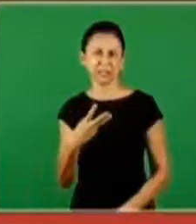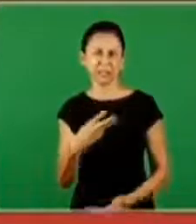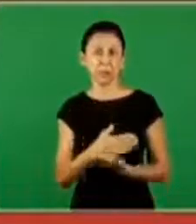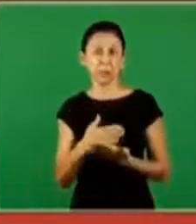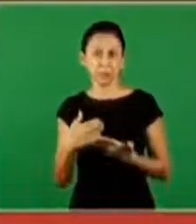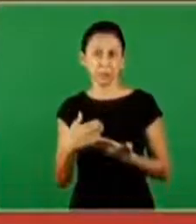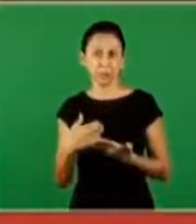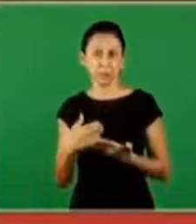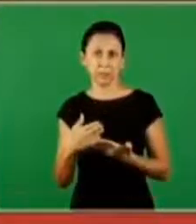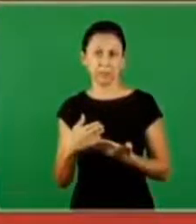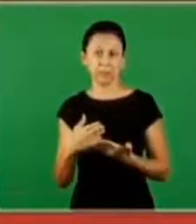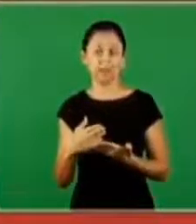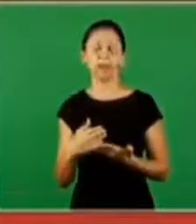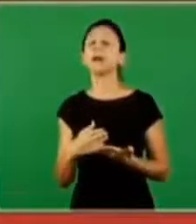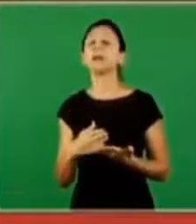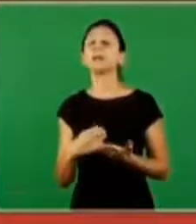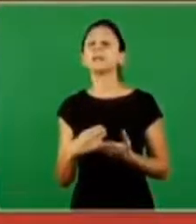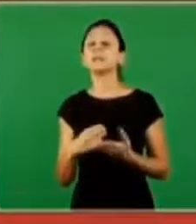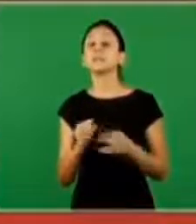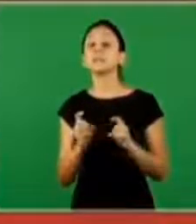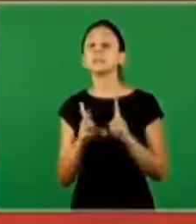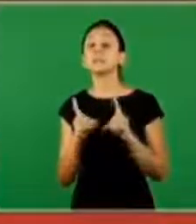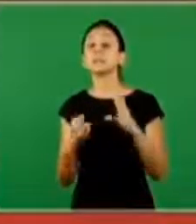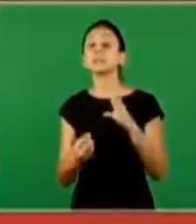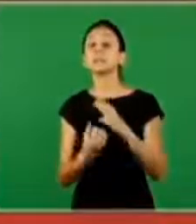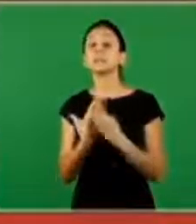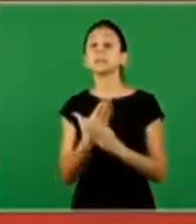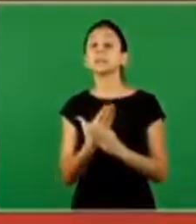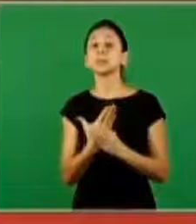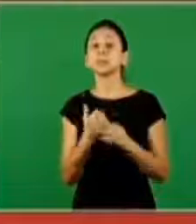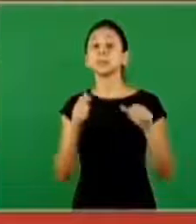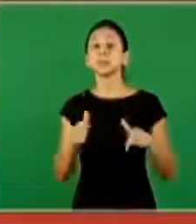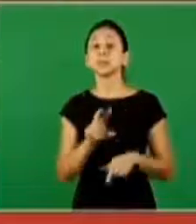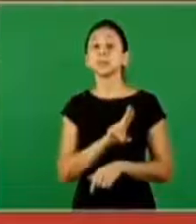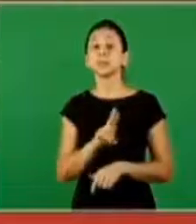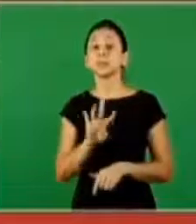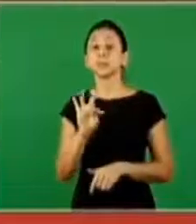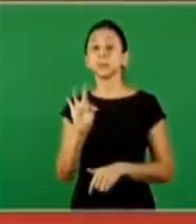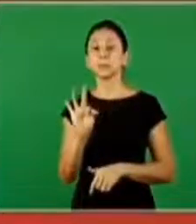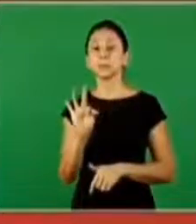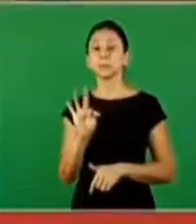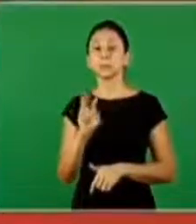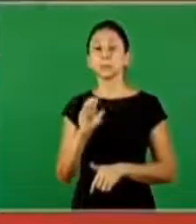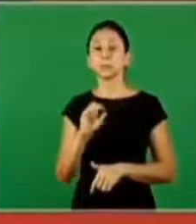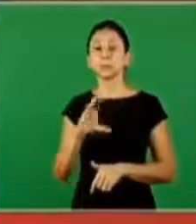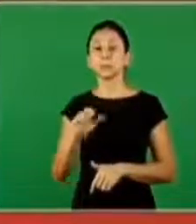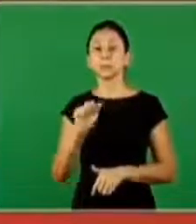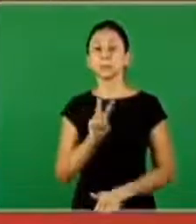of January. So, the origin of the doctrine was in the church of Taka